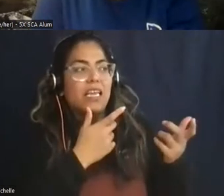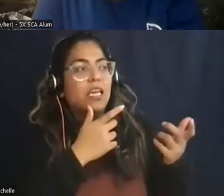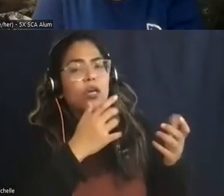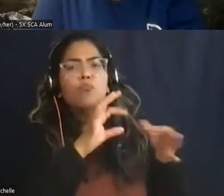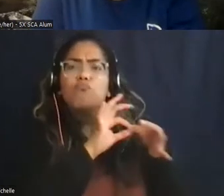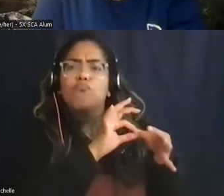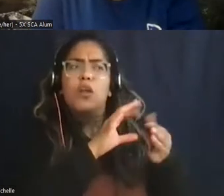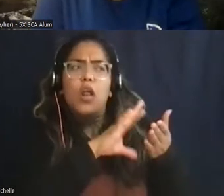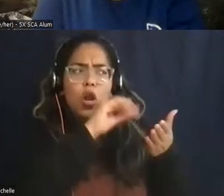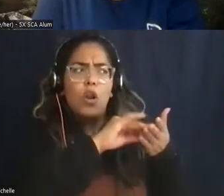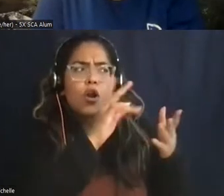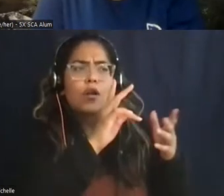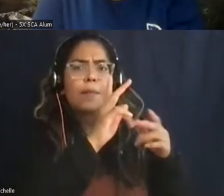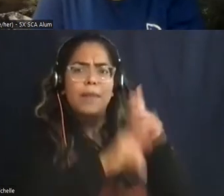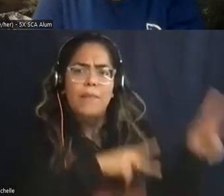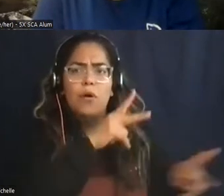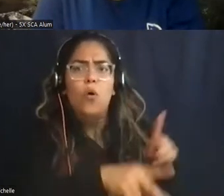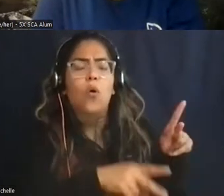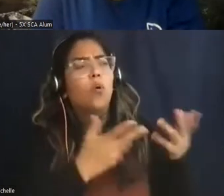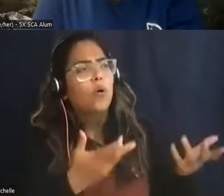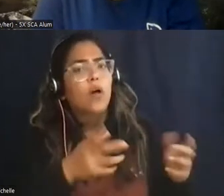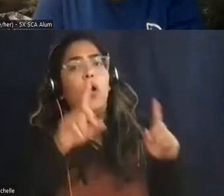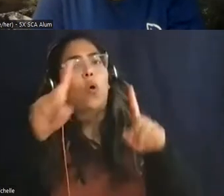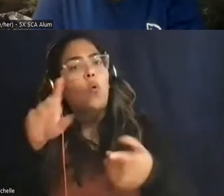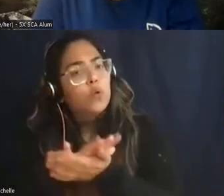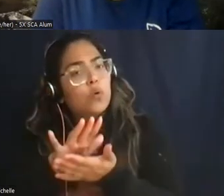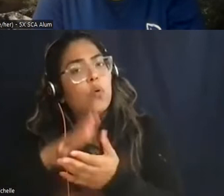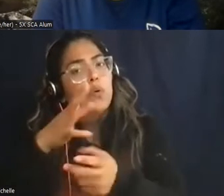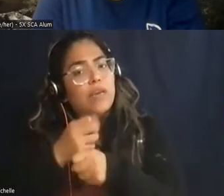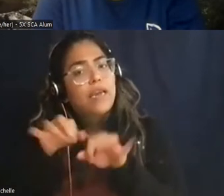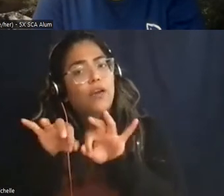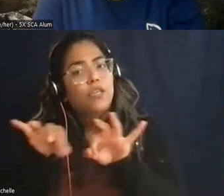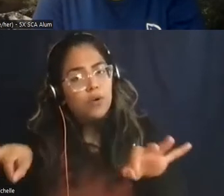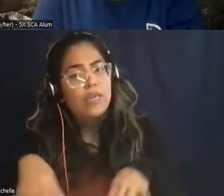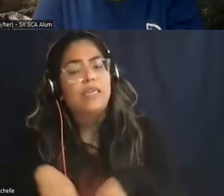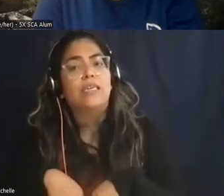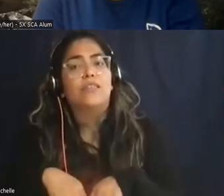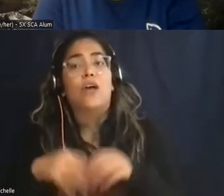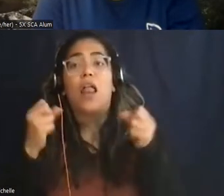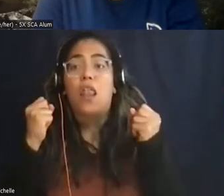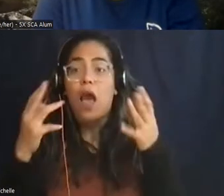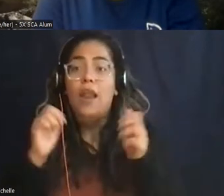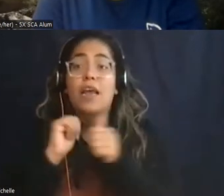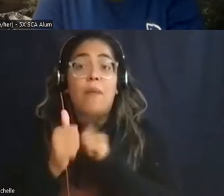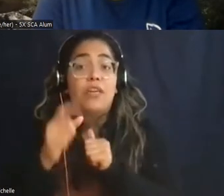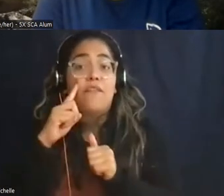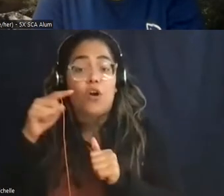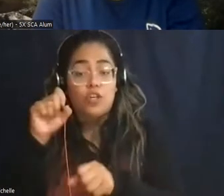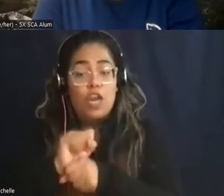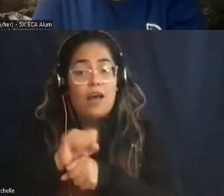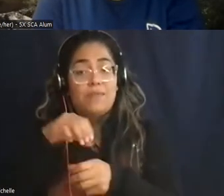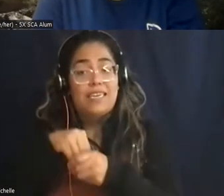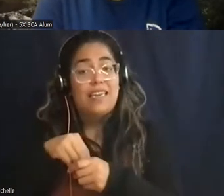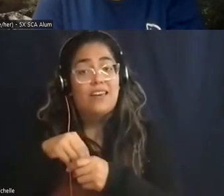go to school get those degrees uh there was a lot of competition for these jobs in our field